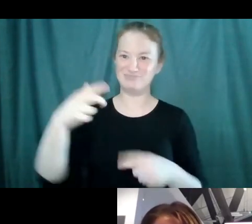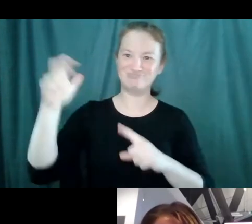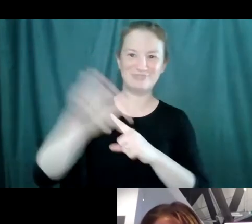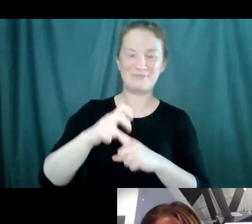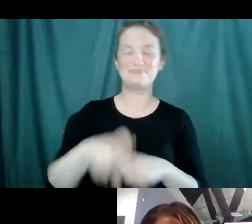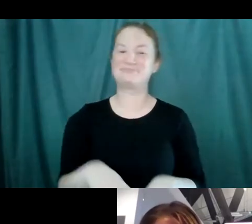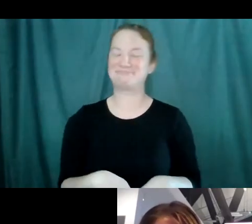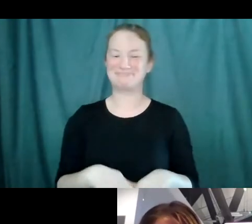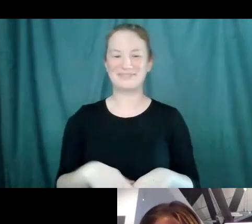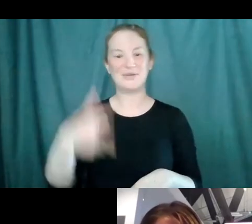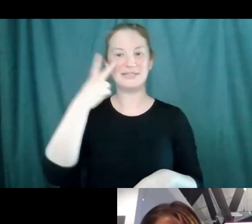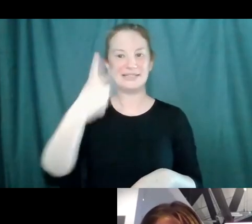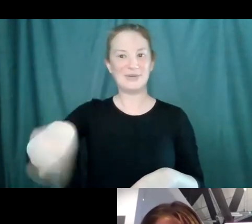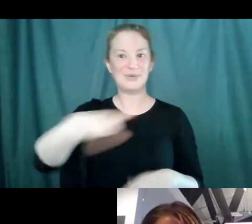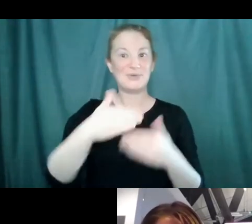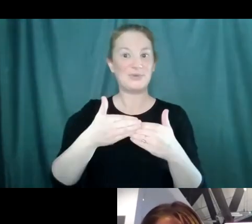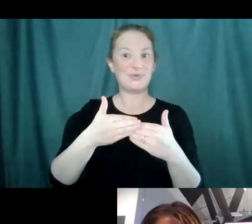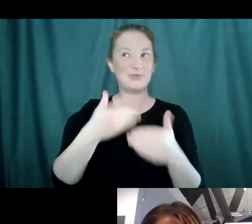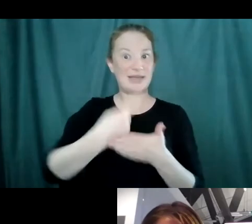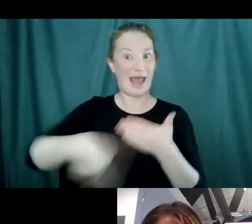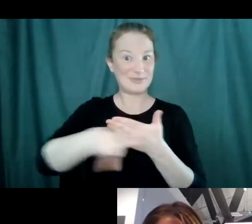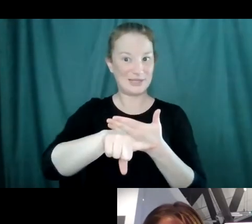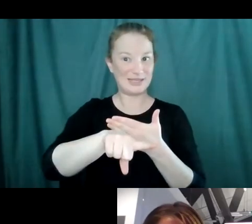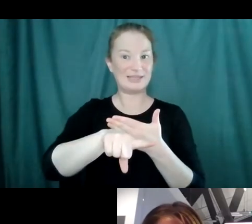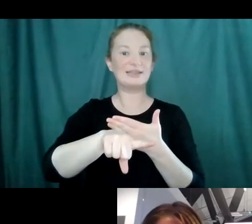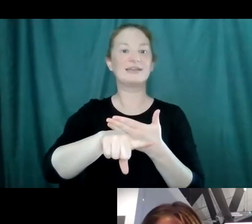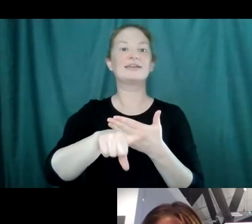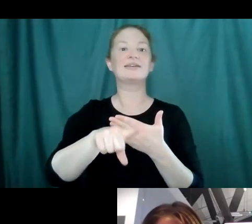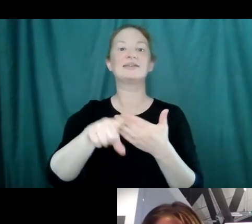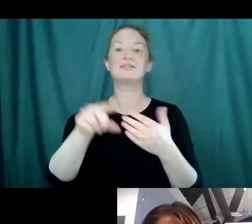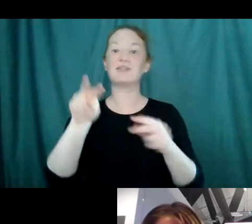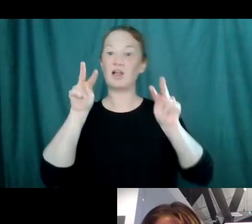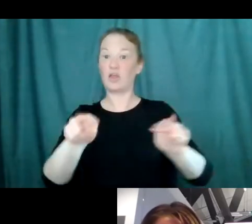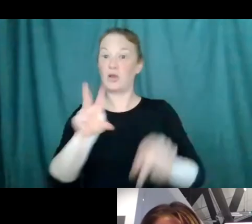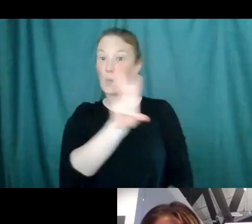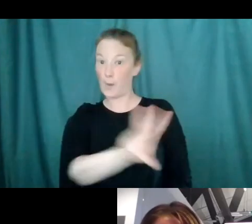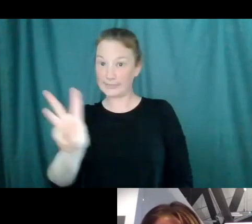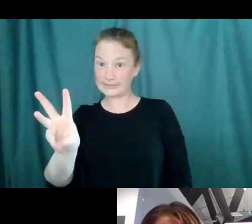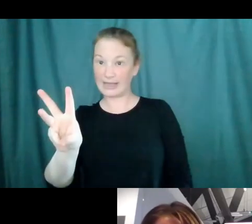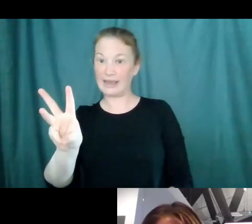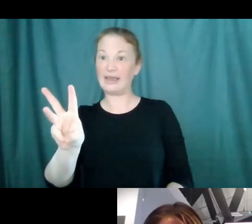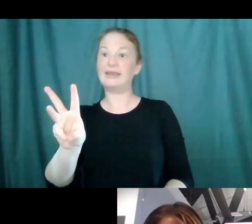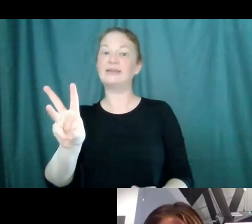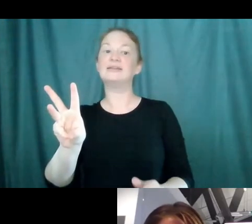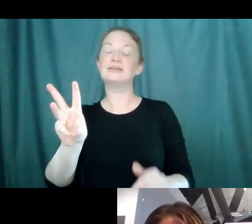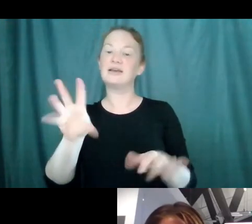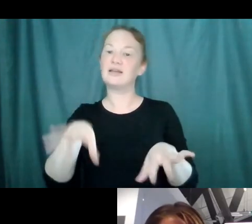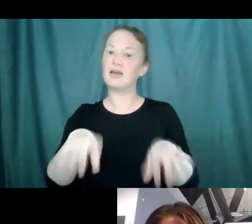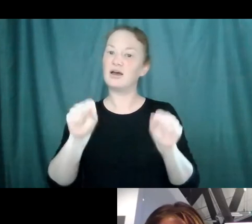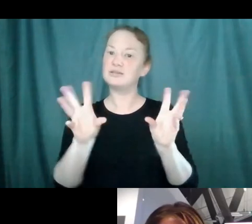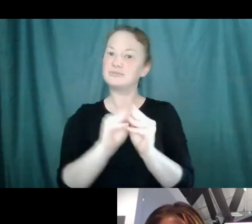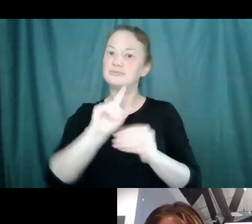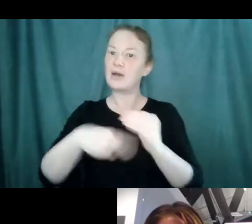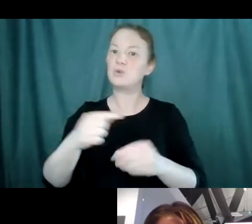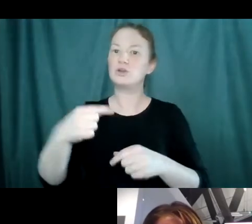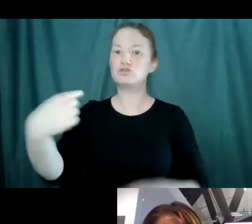uh, see you all next week. Feel free to check out on skypescientist.com all about, uh, we'll be doing a session on green energy